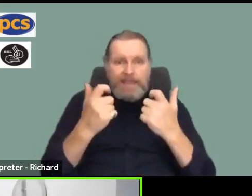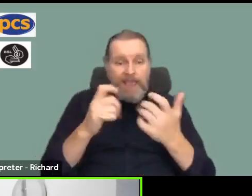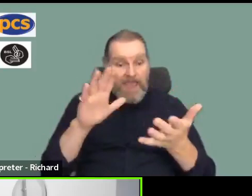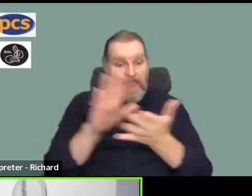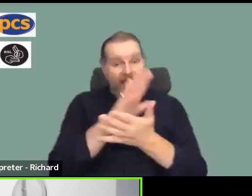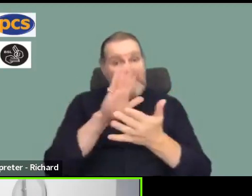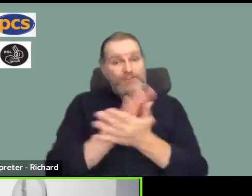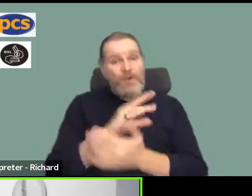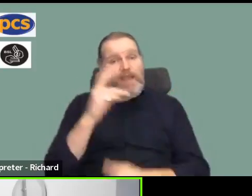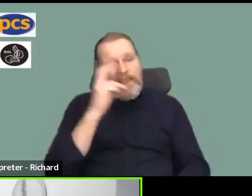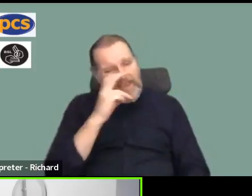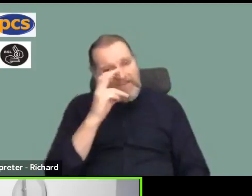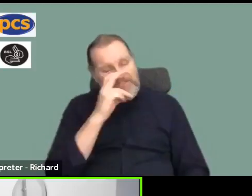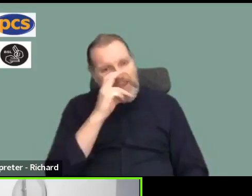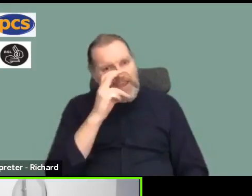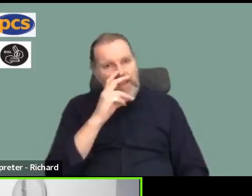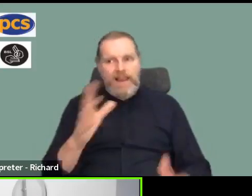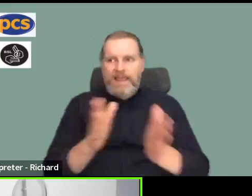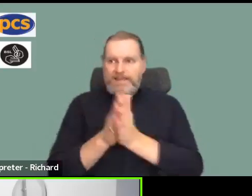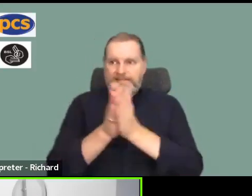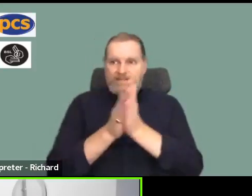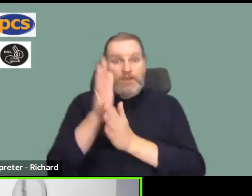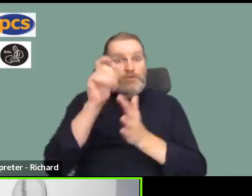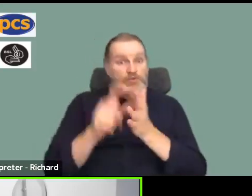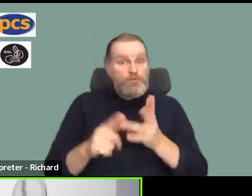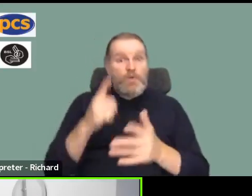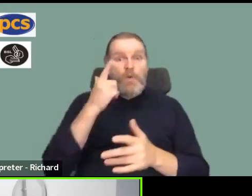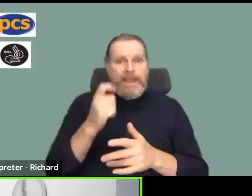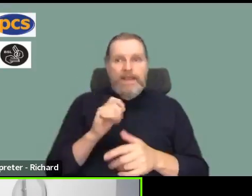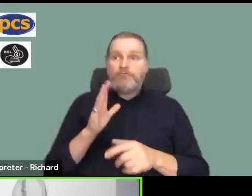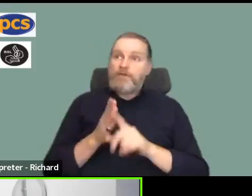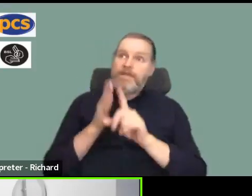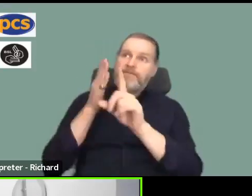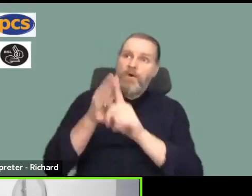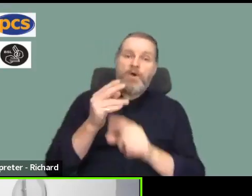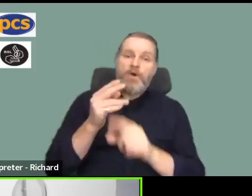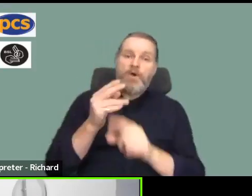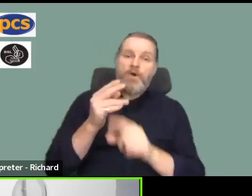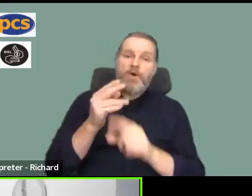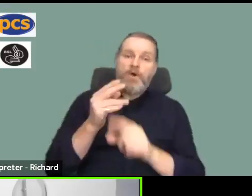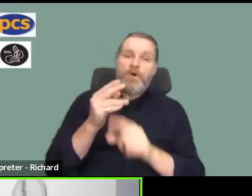evening and let's do what we can for the 26th of September thank you and good night